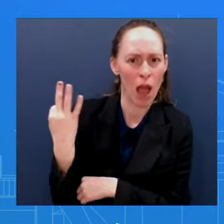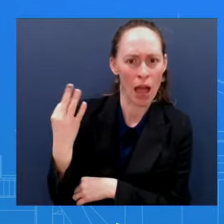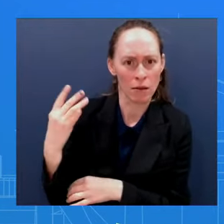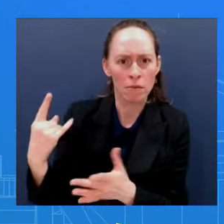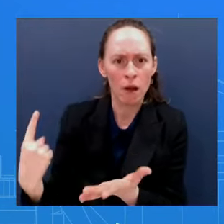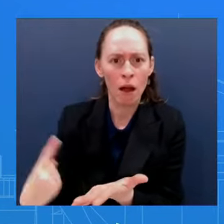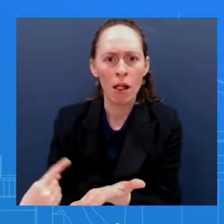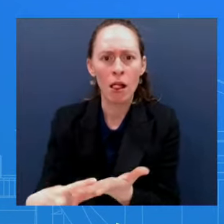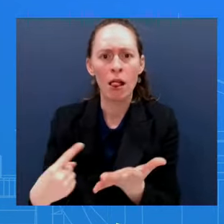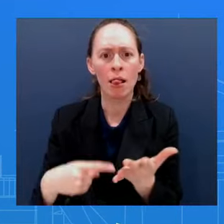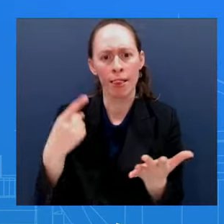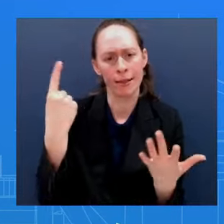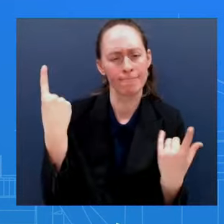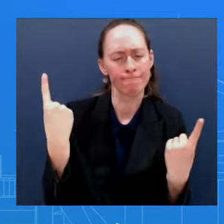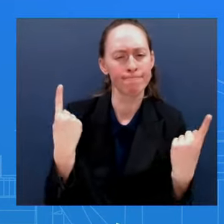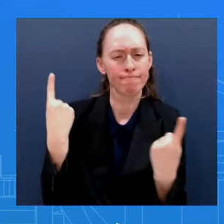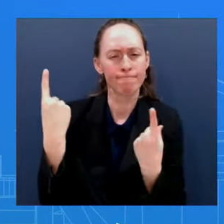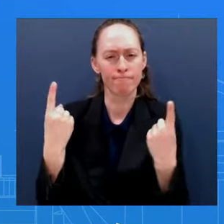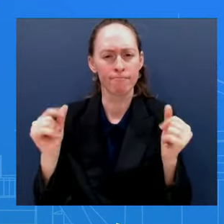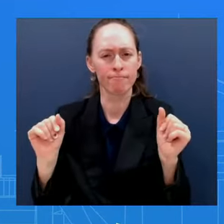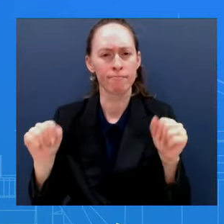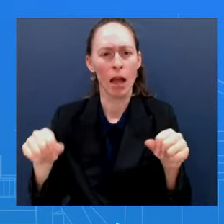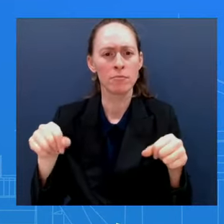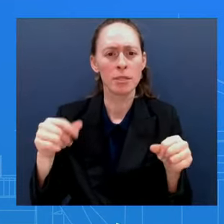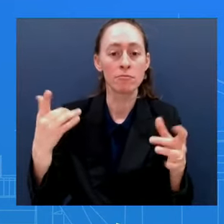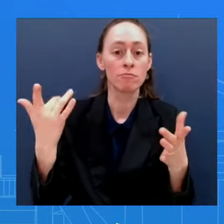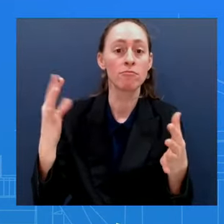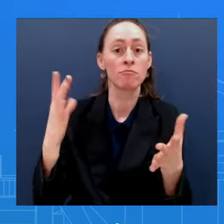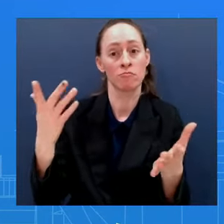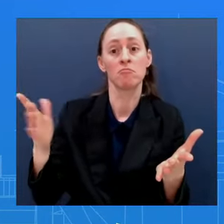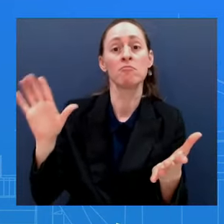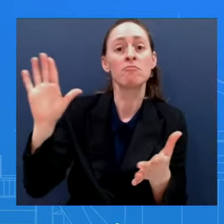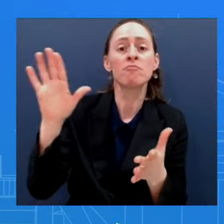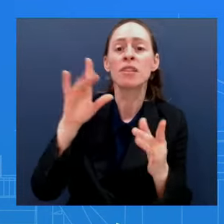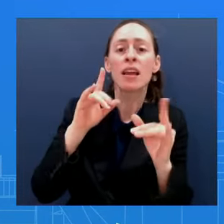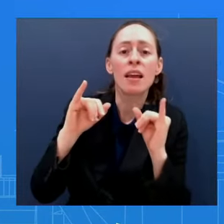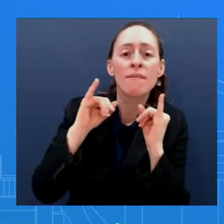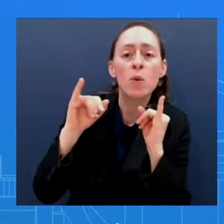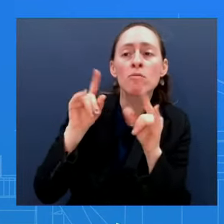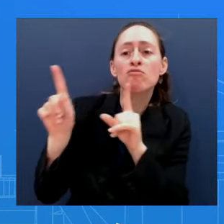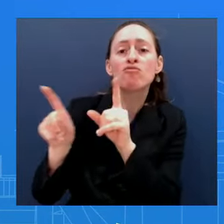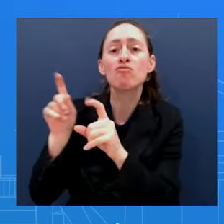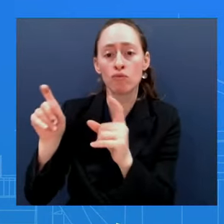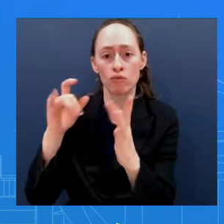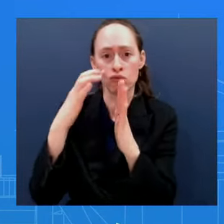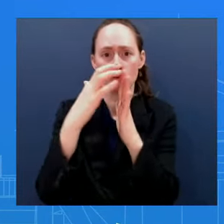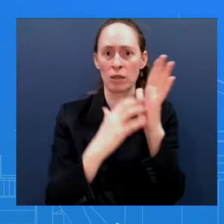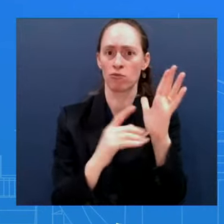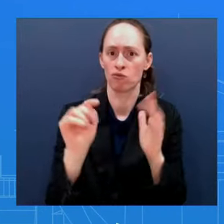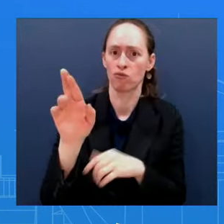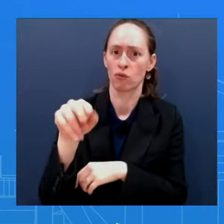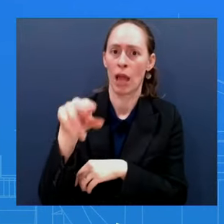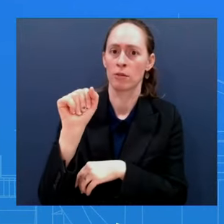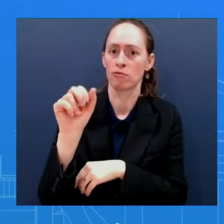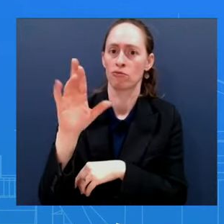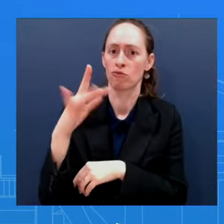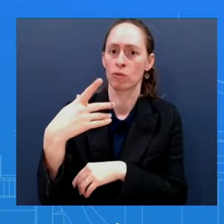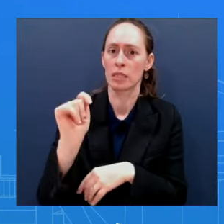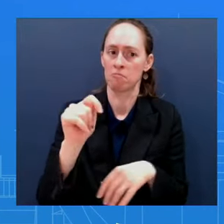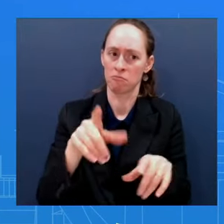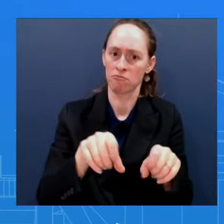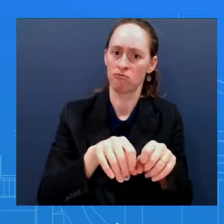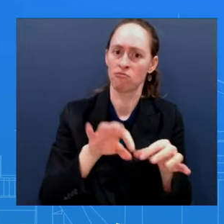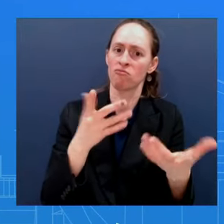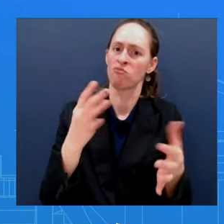Special Counsel Which you all have objected to that characterization of that Do you have an update on that review process? So look, certainly I am going to refer you to